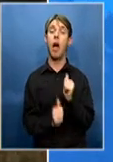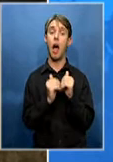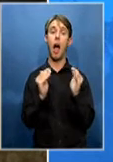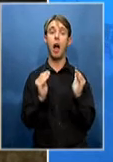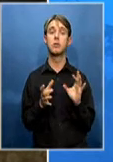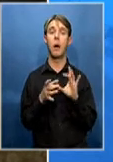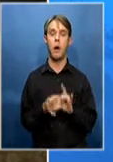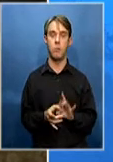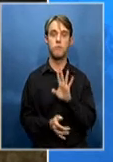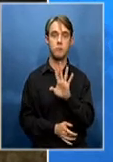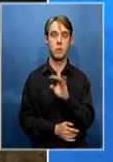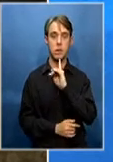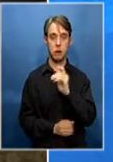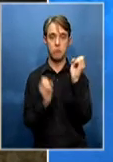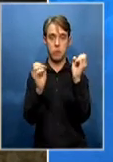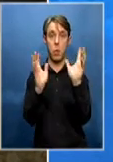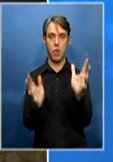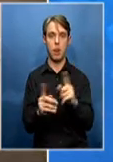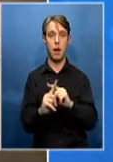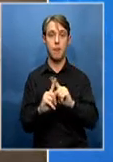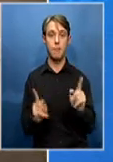condition their identities be concealed.